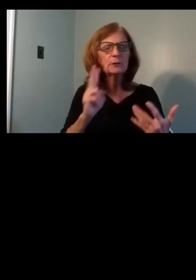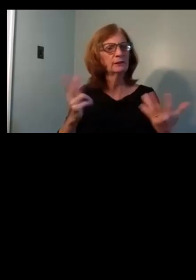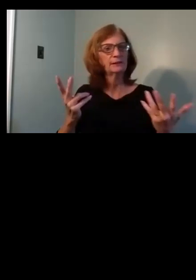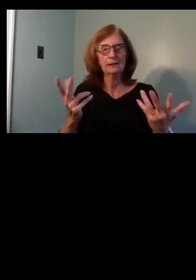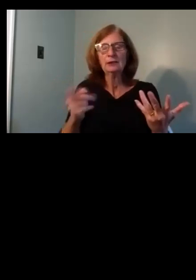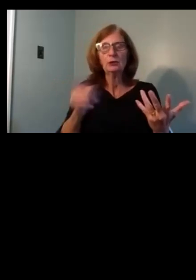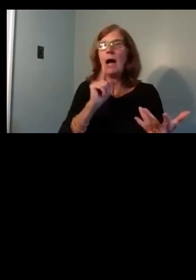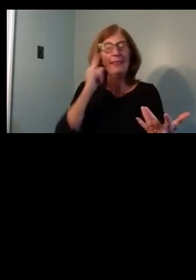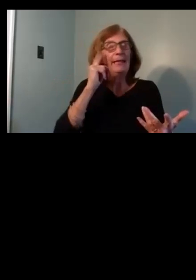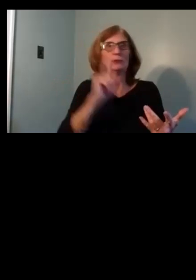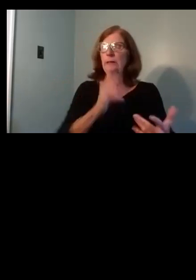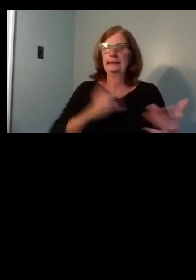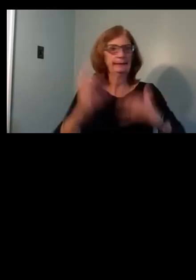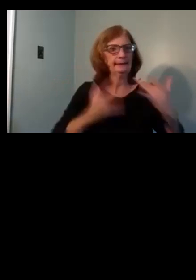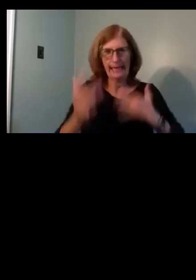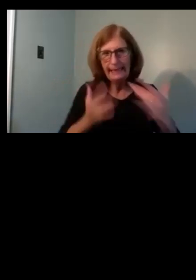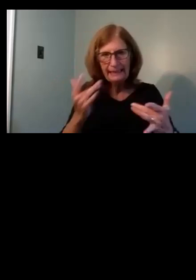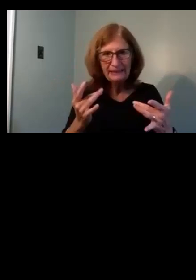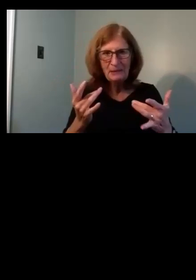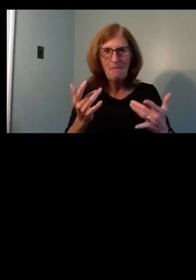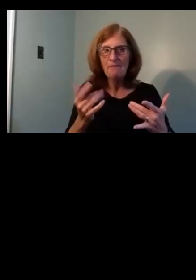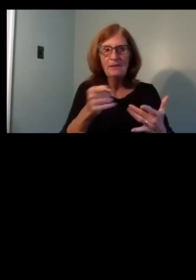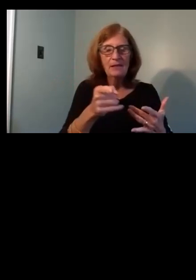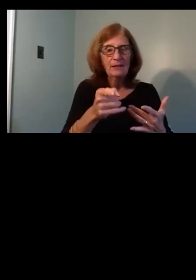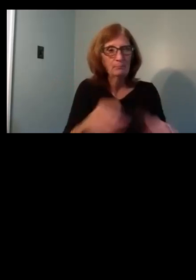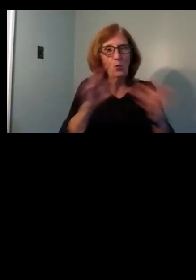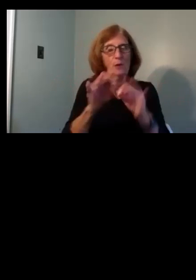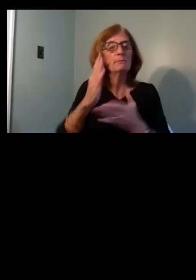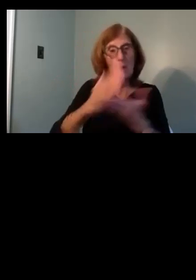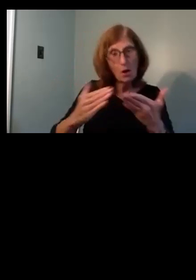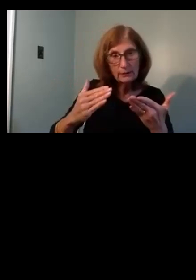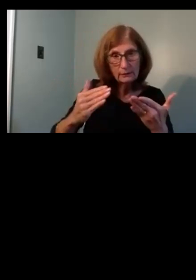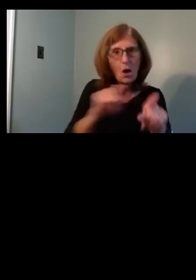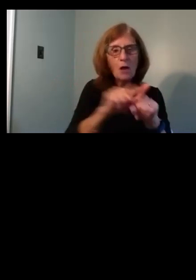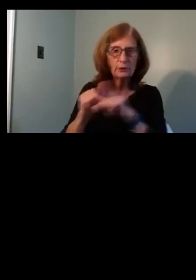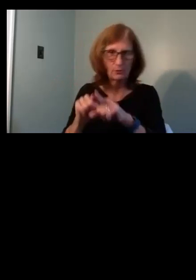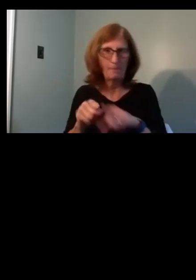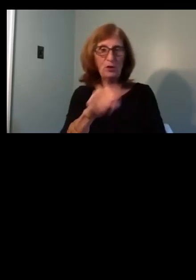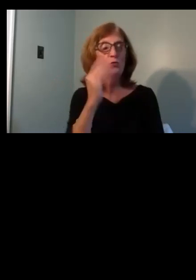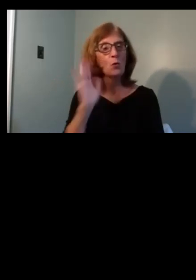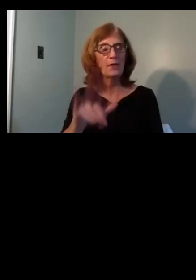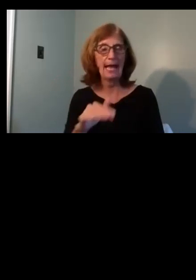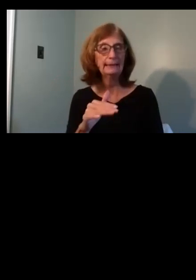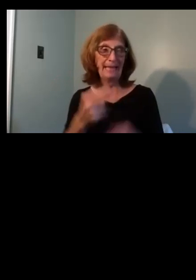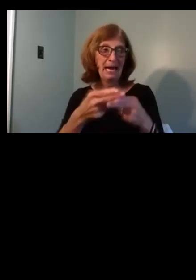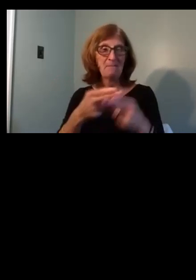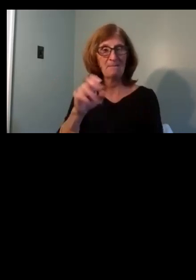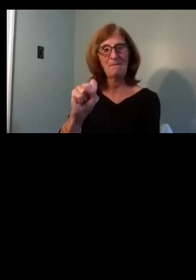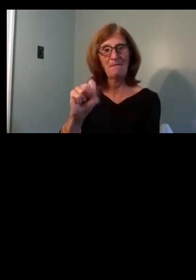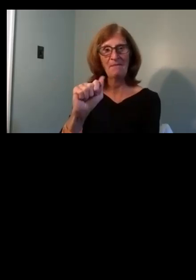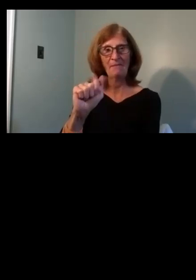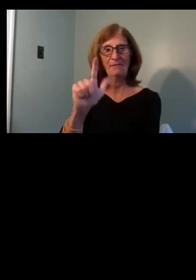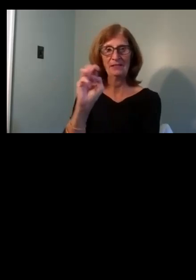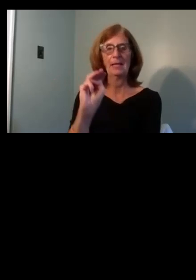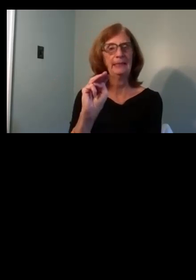exciting. And I think the other sort of exciting piece to it is anyone who knows Salim's know there's already a very